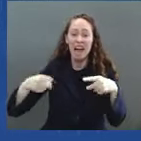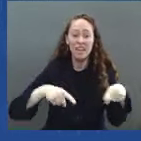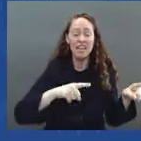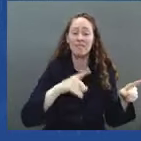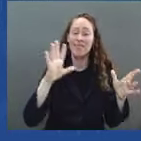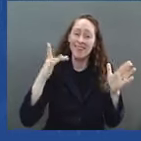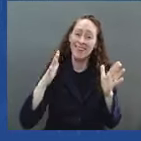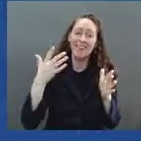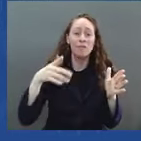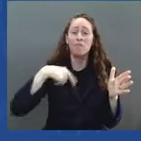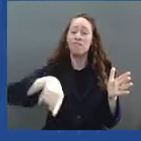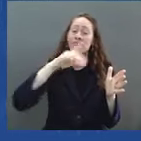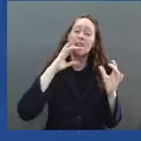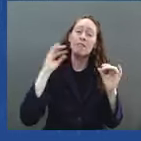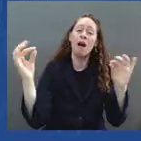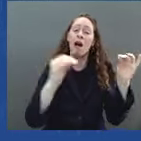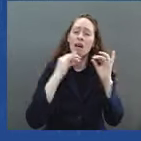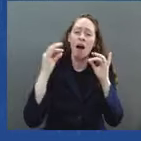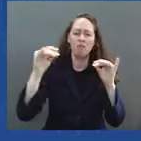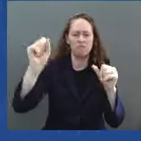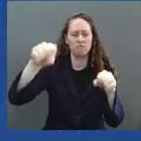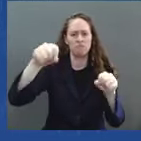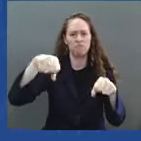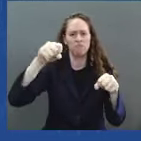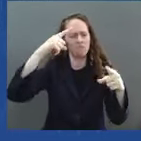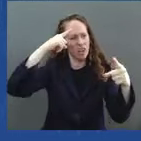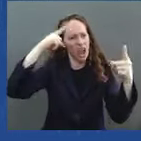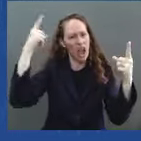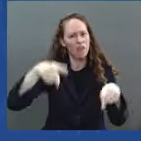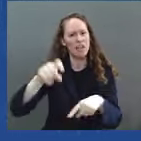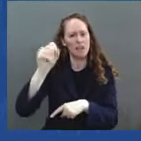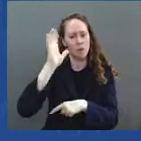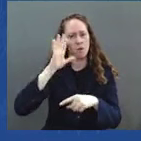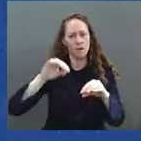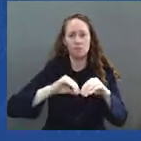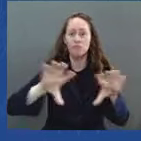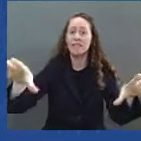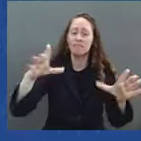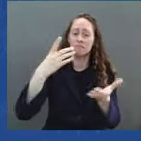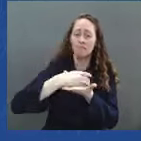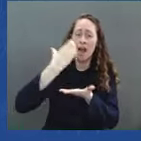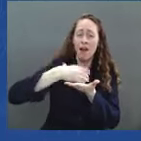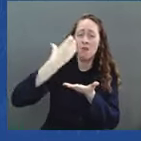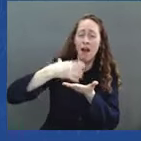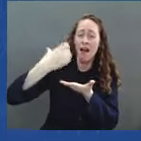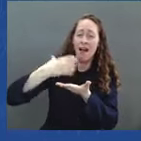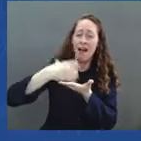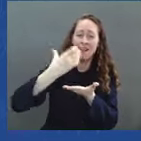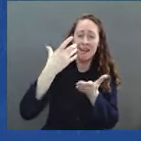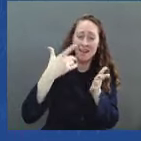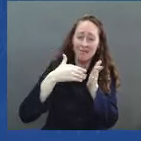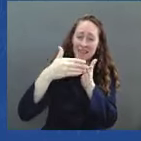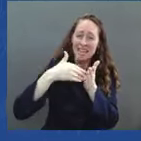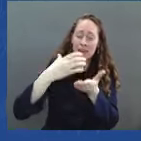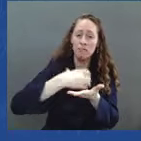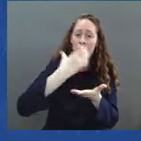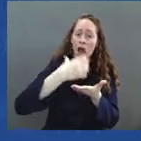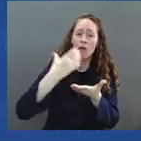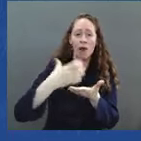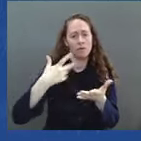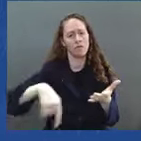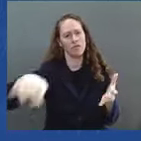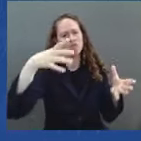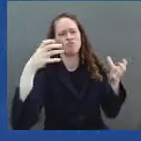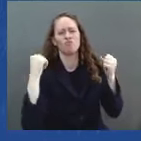keeping them together, is paying off. Nations are coming together to deny Putin the ability to weaponize his energy resources against